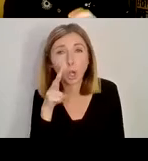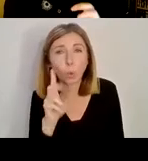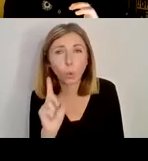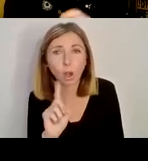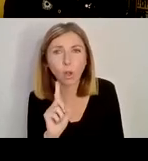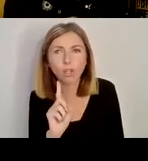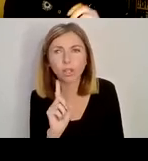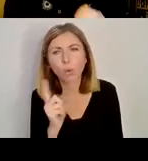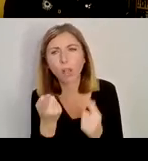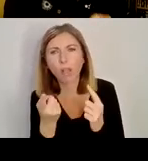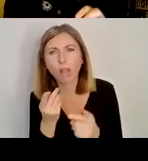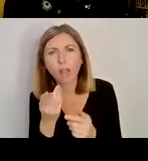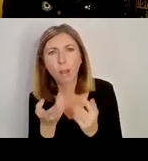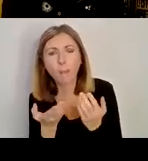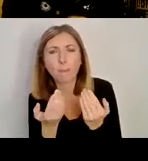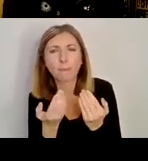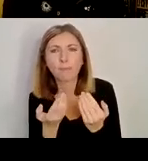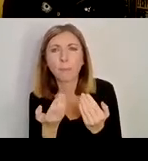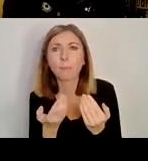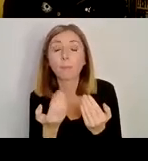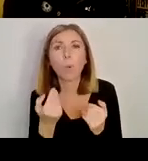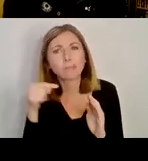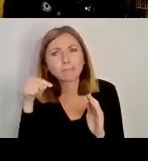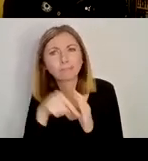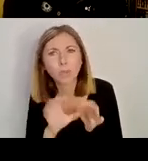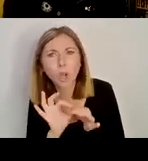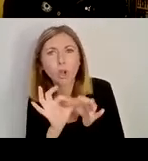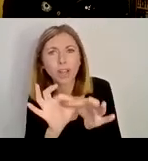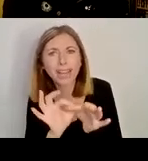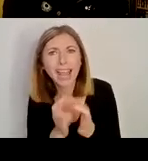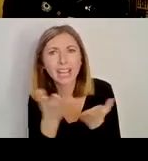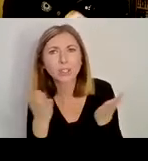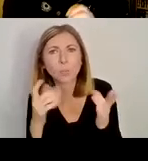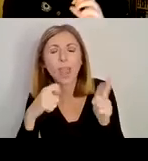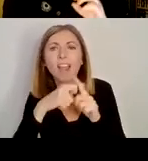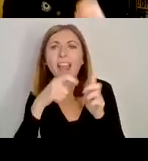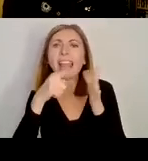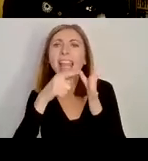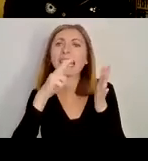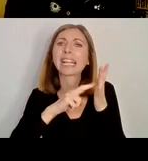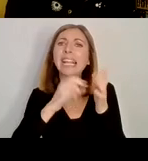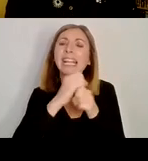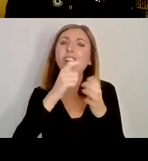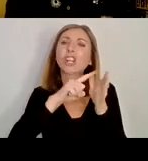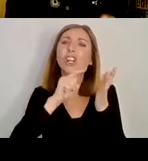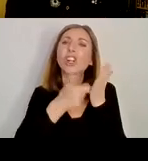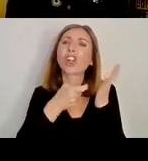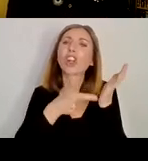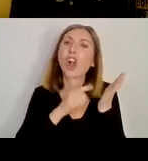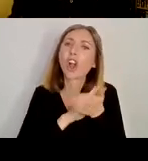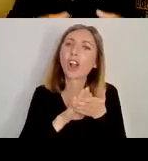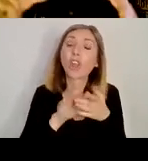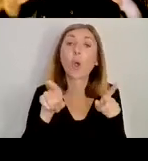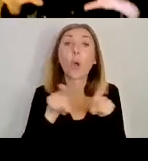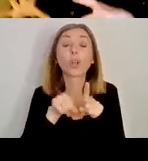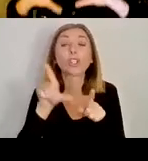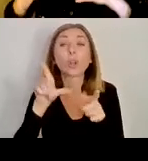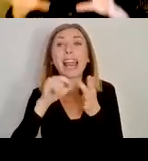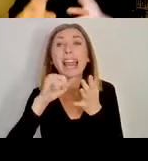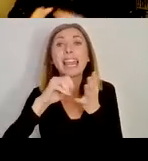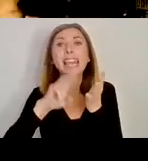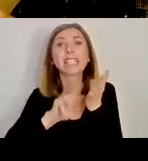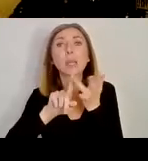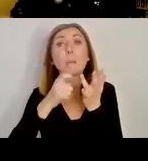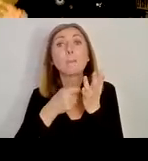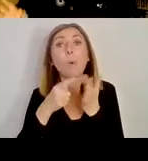with, you know, Kim Garth and Liz Moore. What I'm not going to do is focus as much on Iona, though Iona